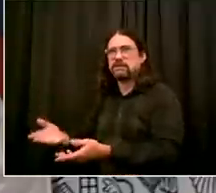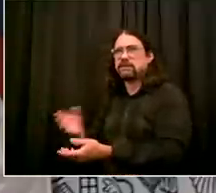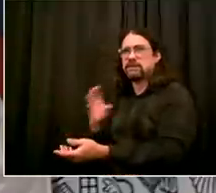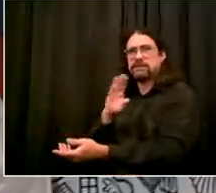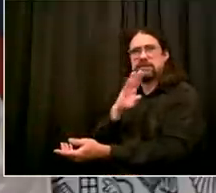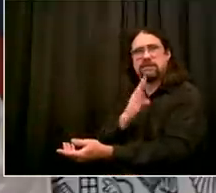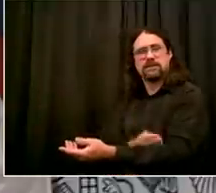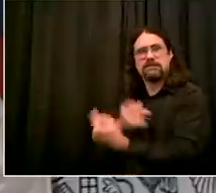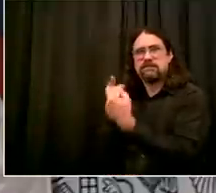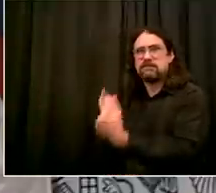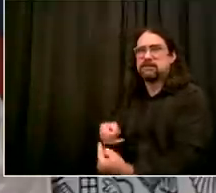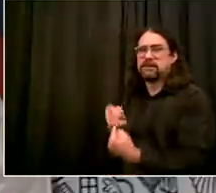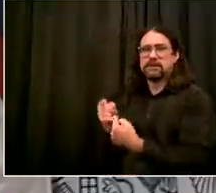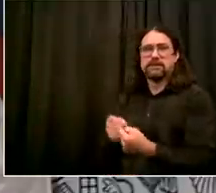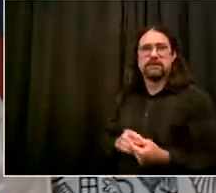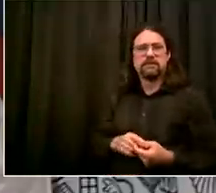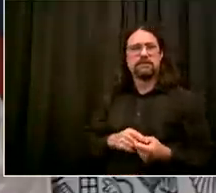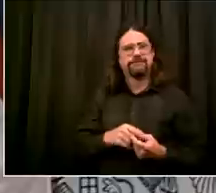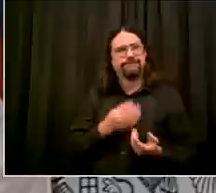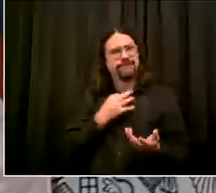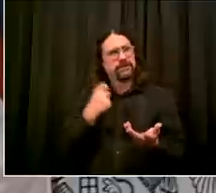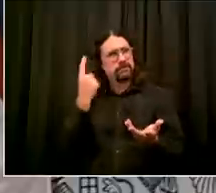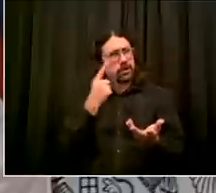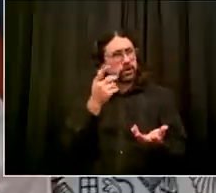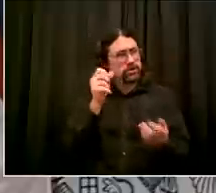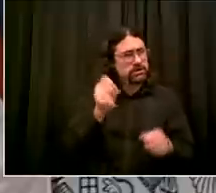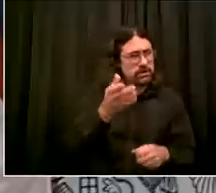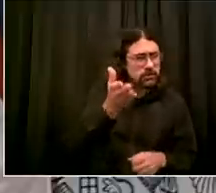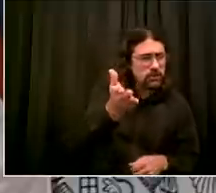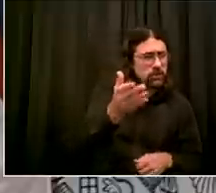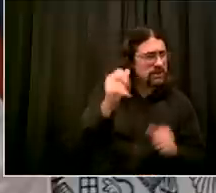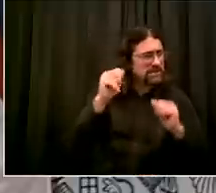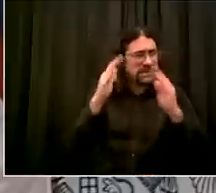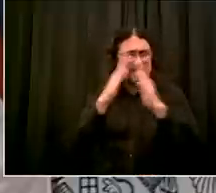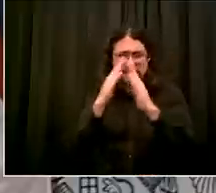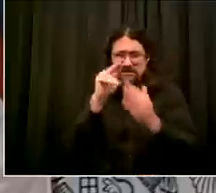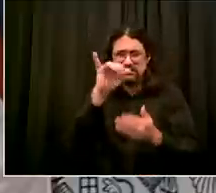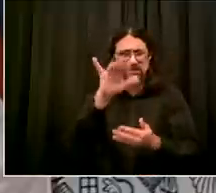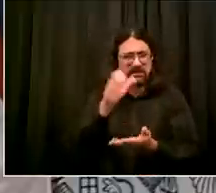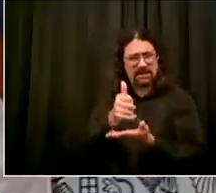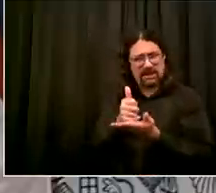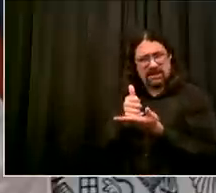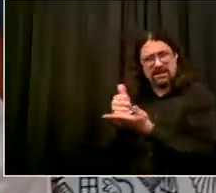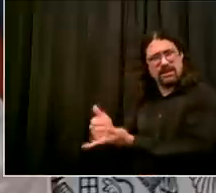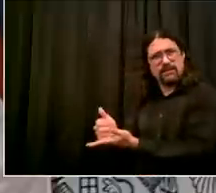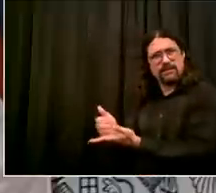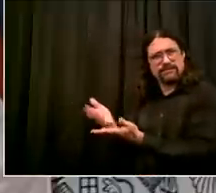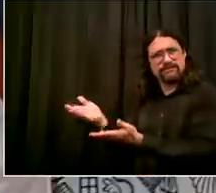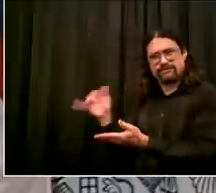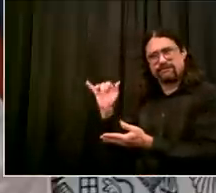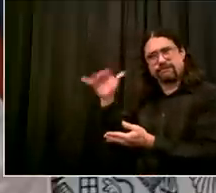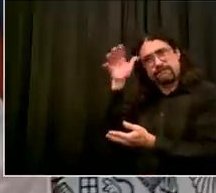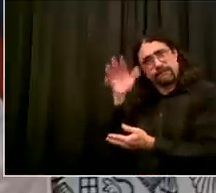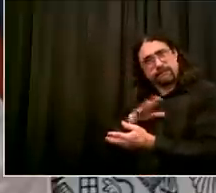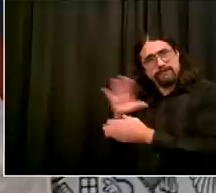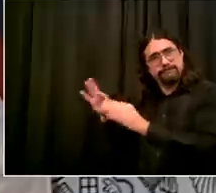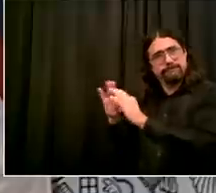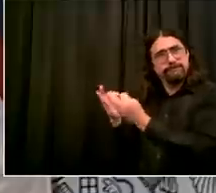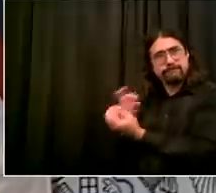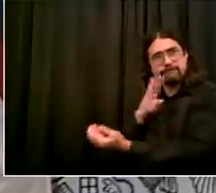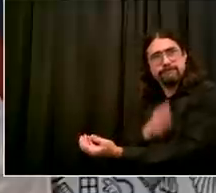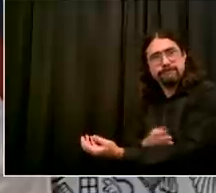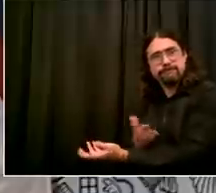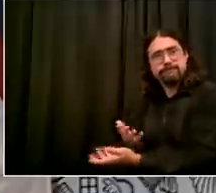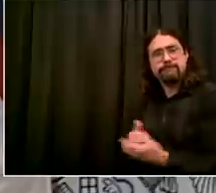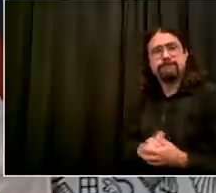the situation that this family has been left in after you know spate from you know the accounts i heard was a very devoted